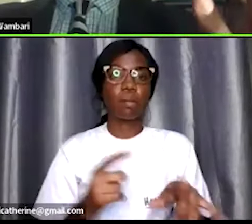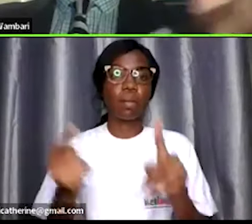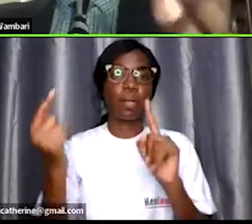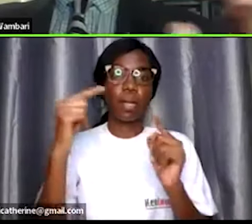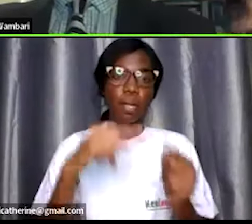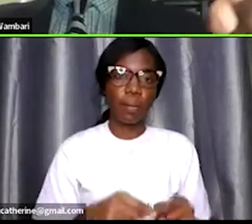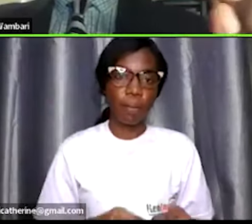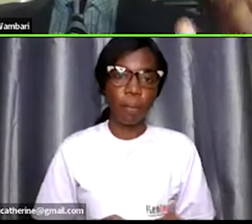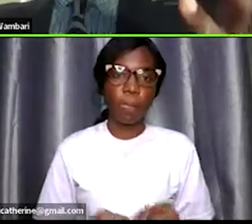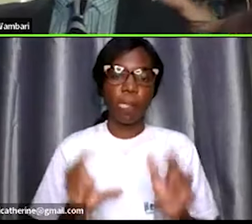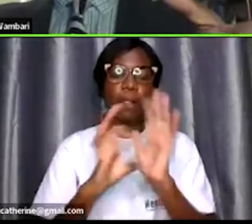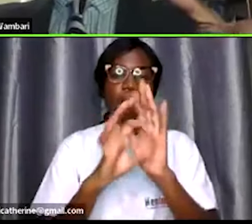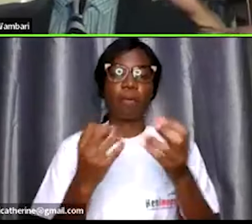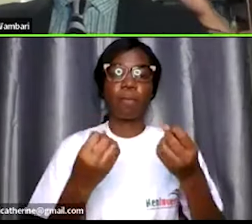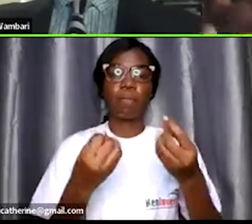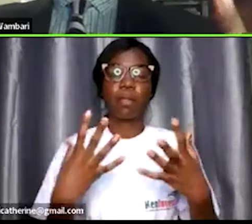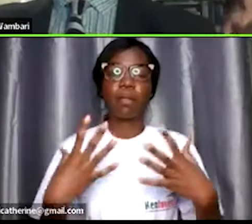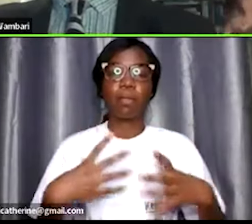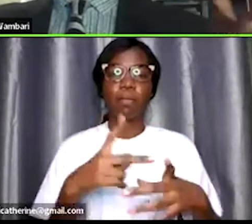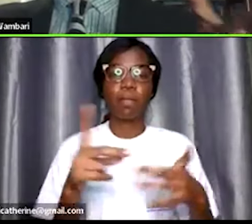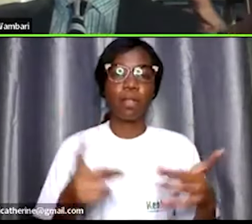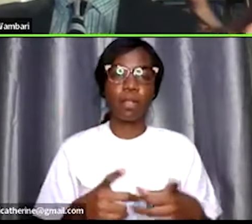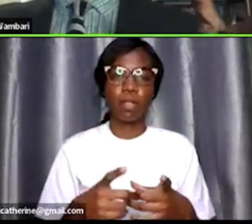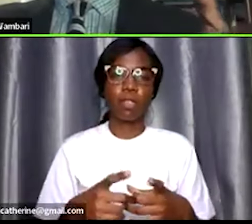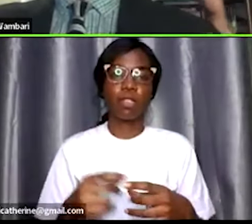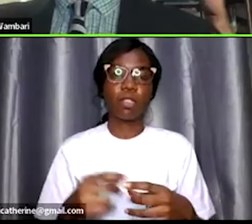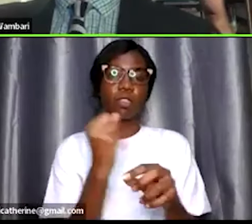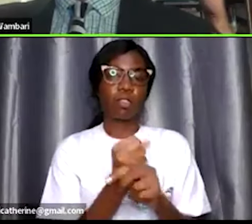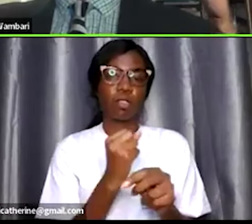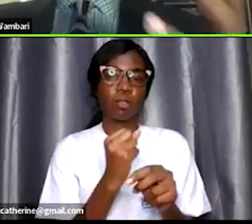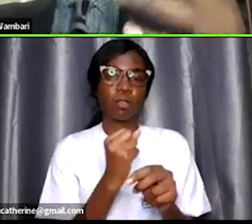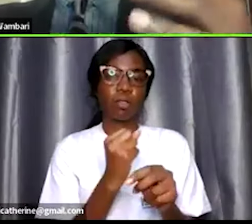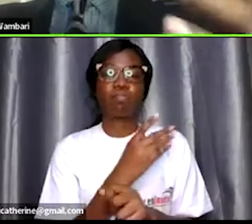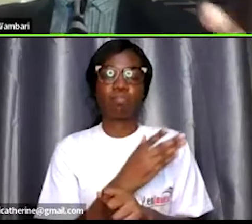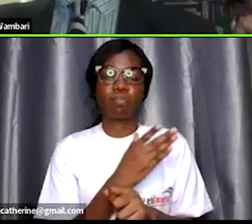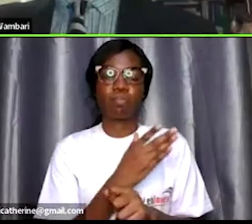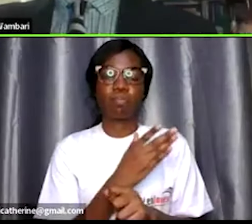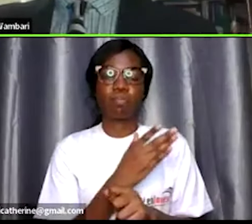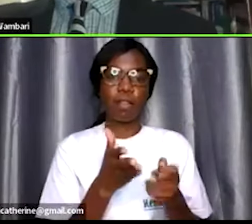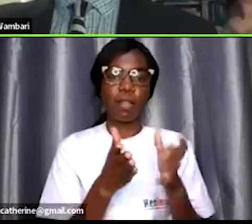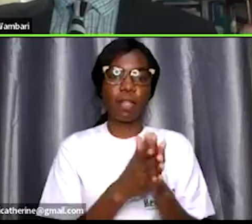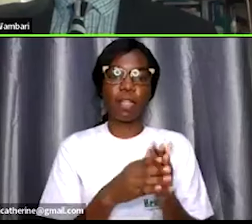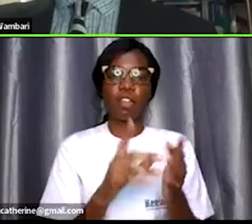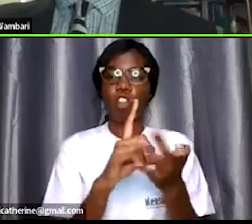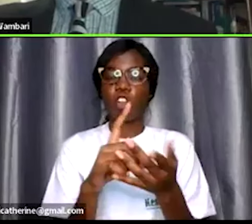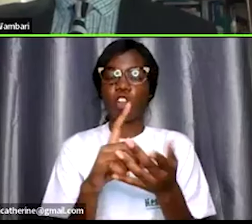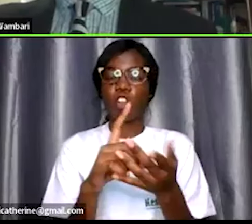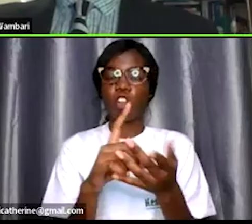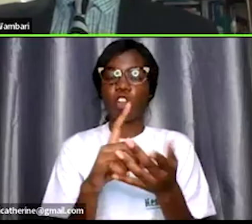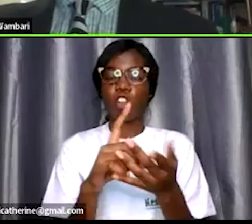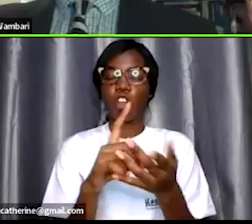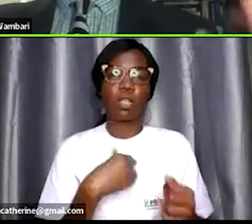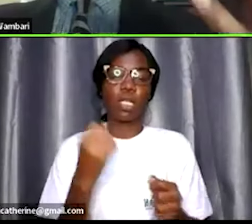in most places the factory jobs and care jobs are the ones which are available and the local people do not want to do those jobs